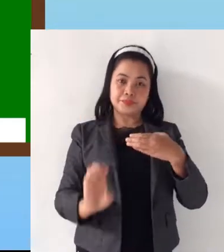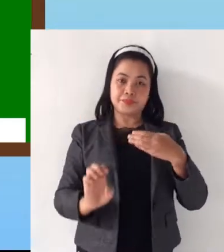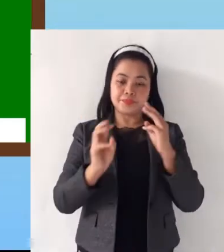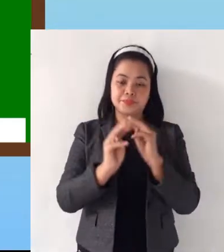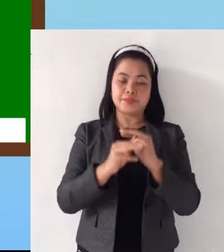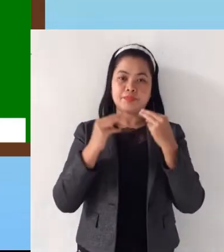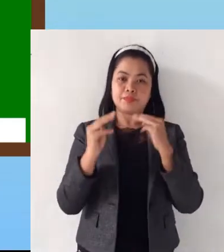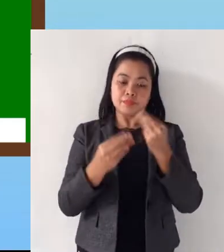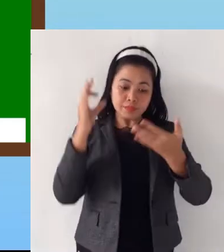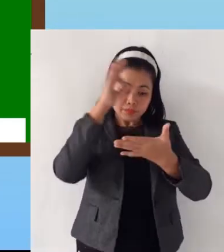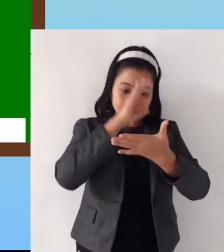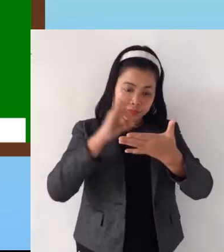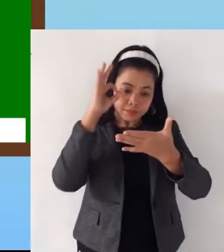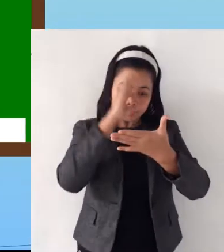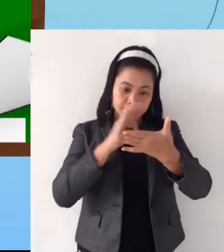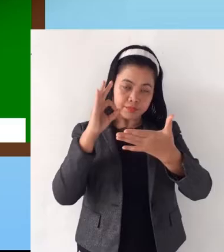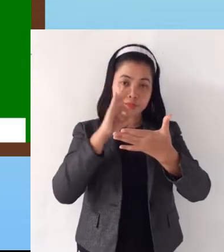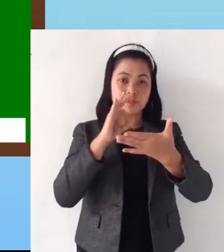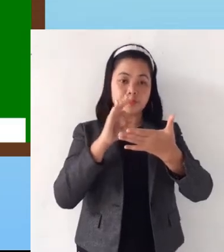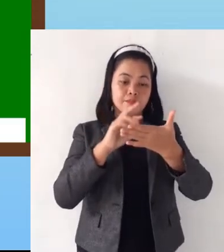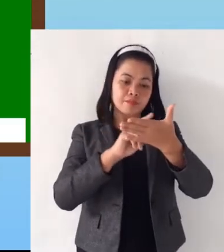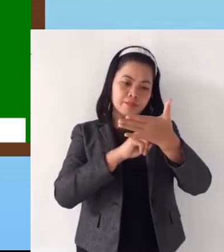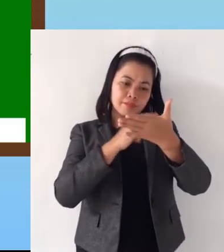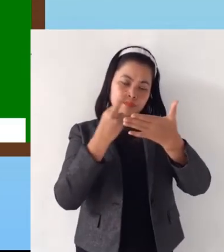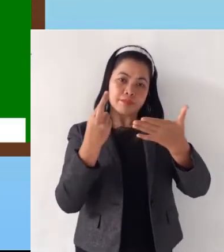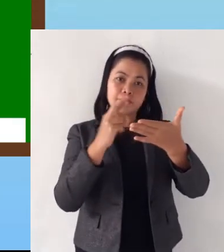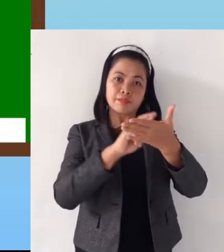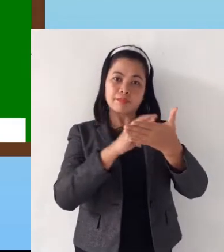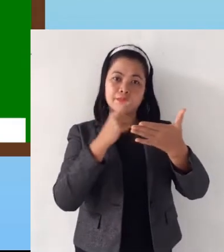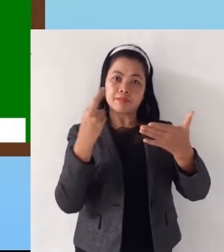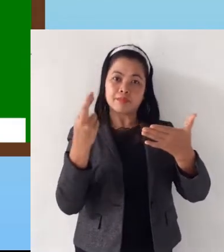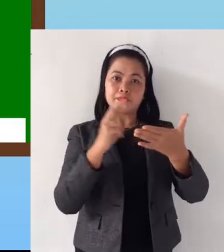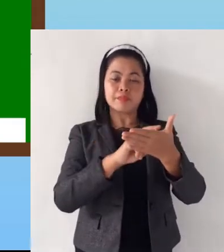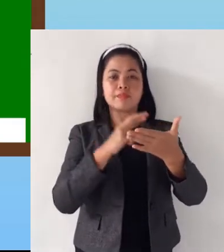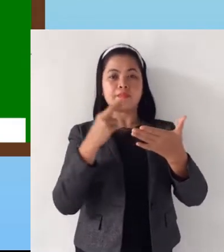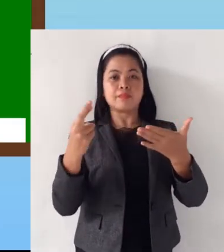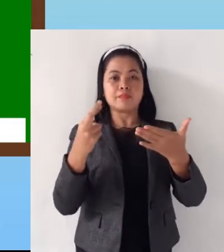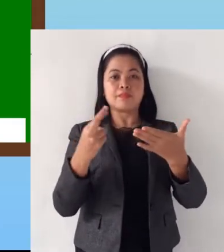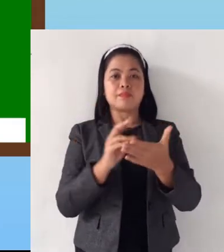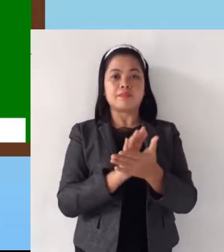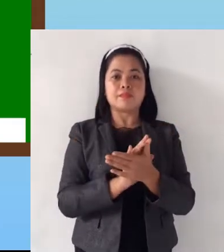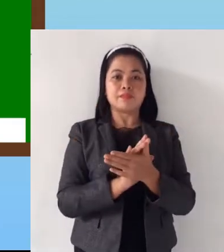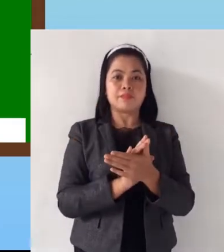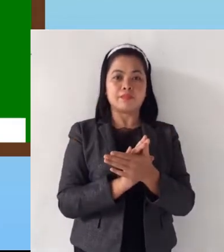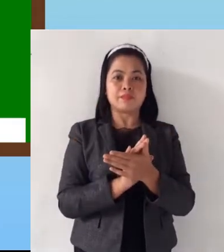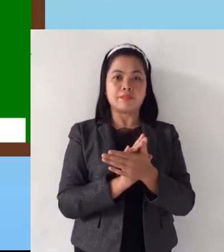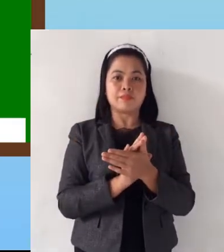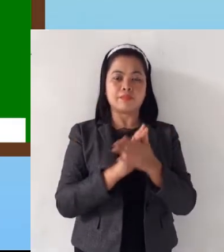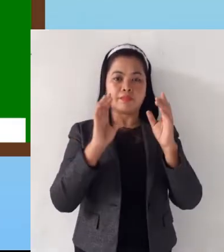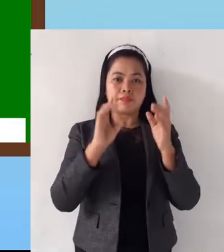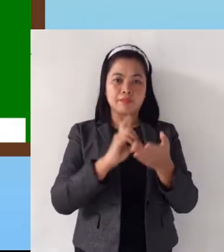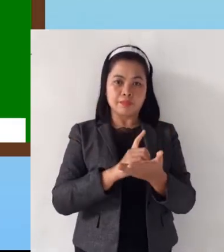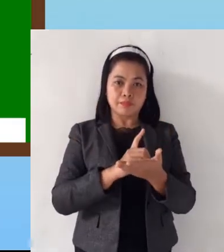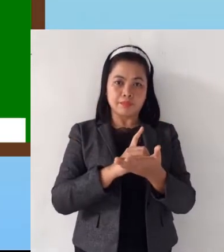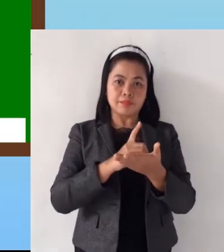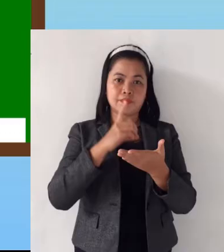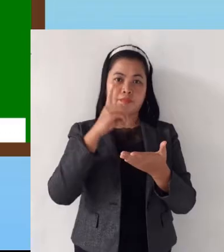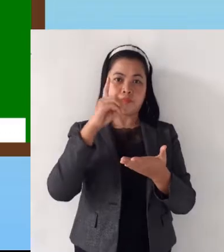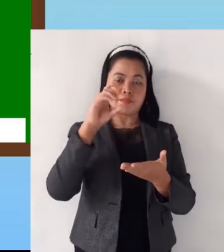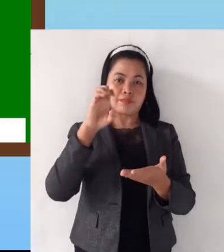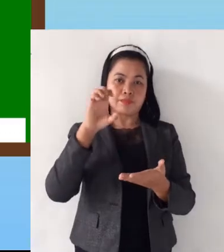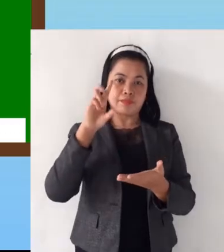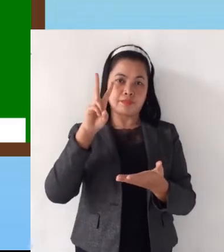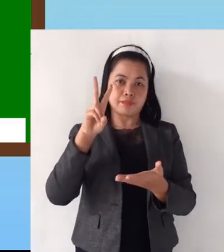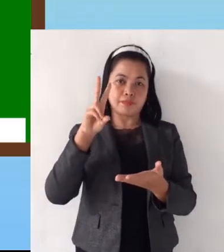also find the references. This is a list of all sources used in developing this module.